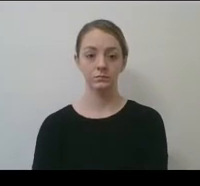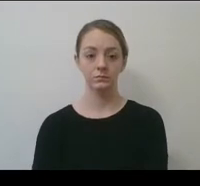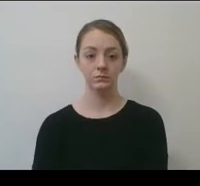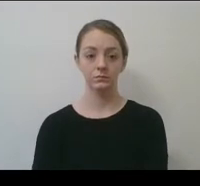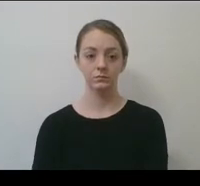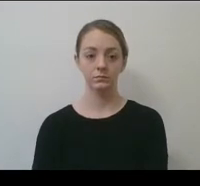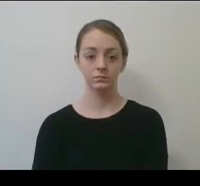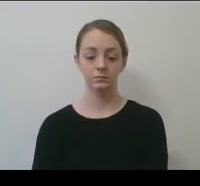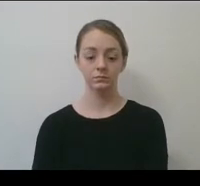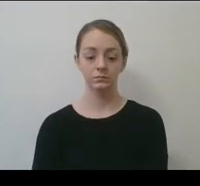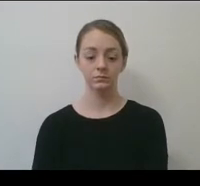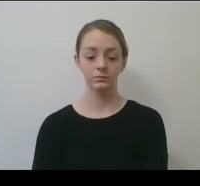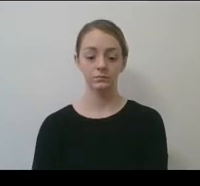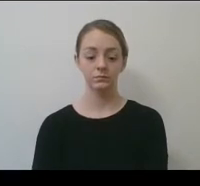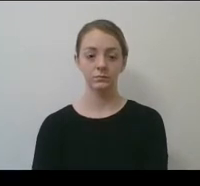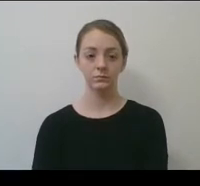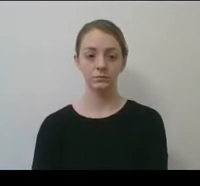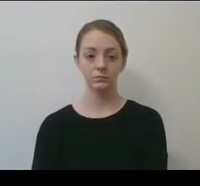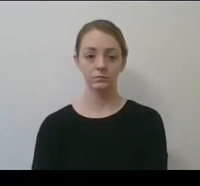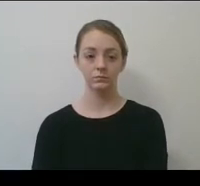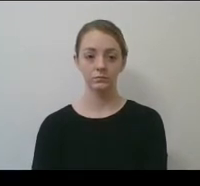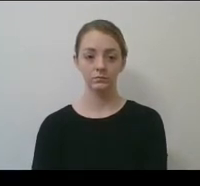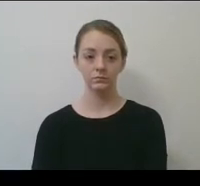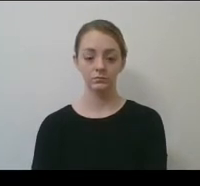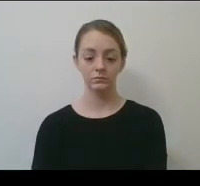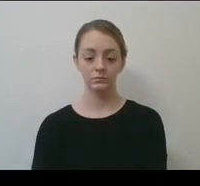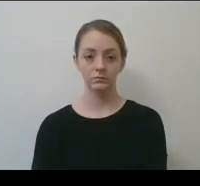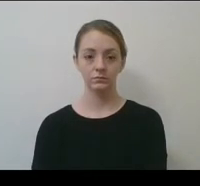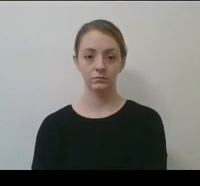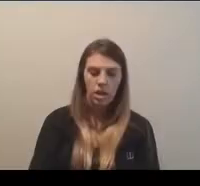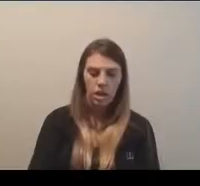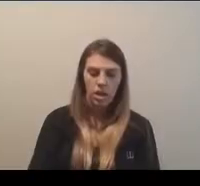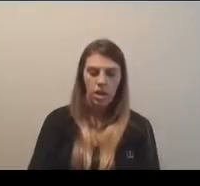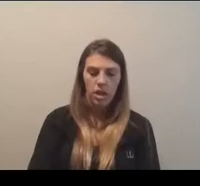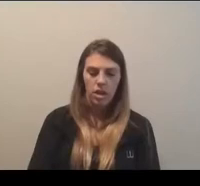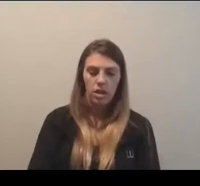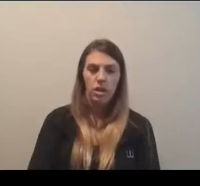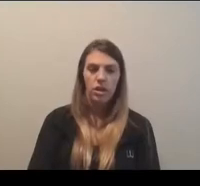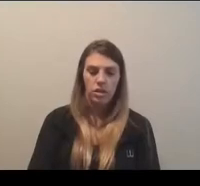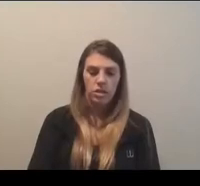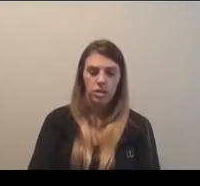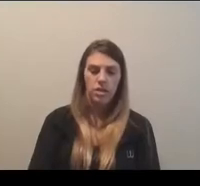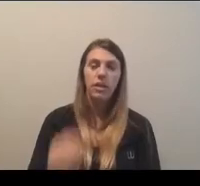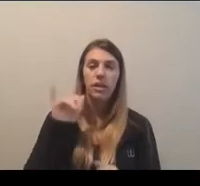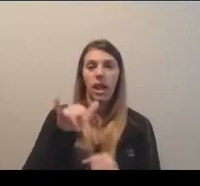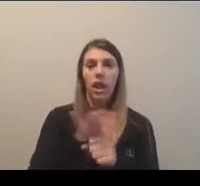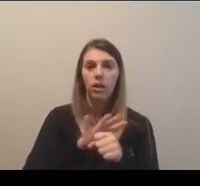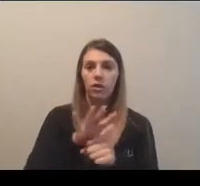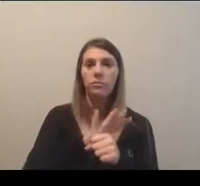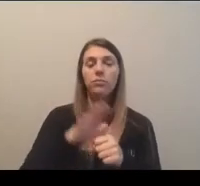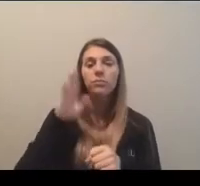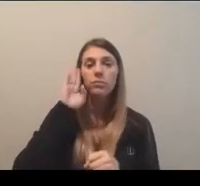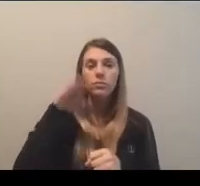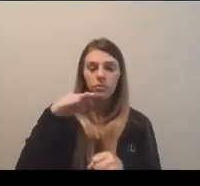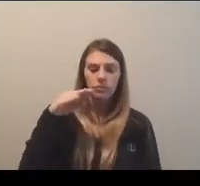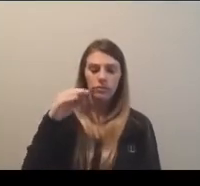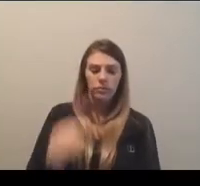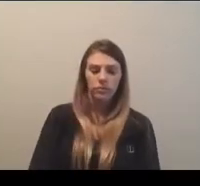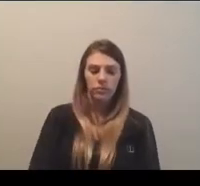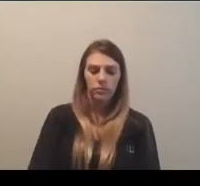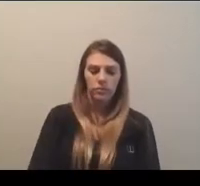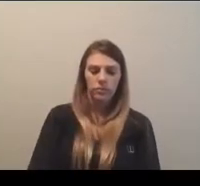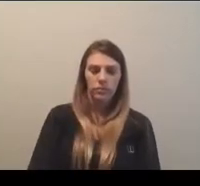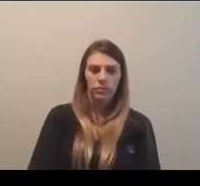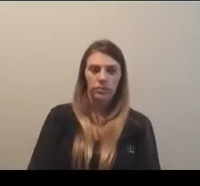examples. Dan, anything to add about the student athlete experience? I know that was pretty thorough. Anything you'd like to add in that area? Yeah. mean, think that, you know, I think the other